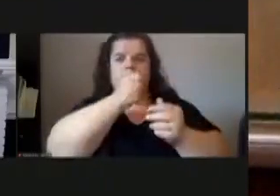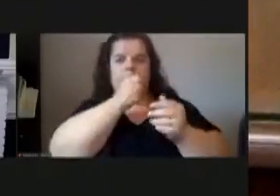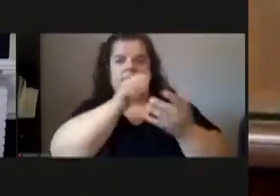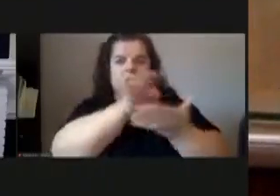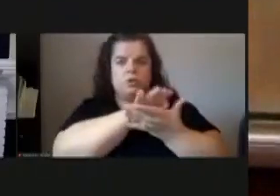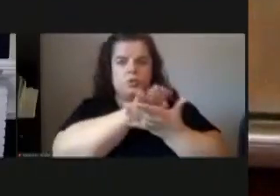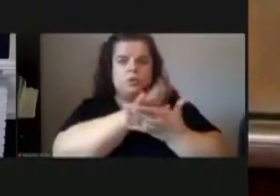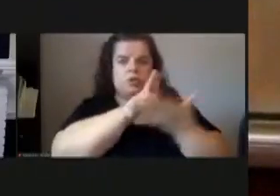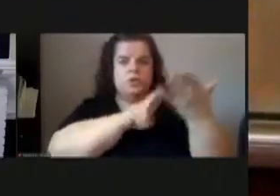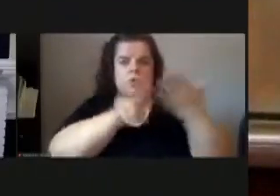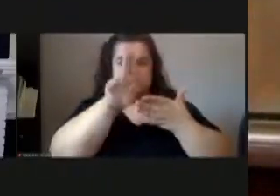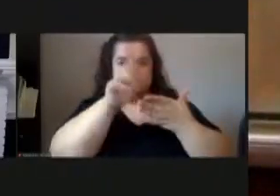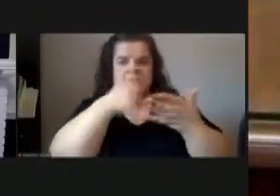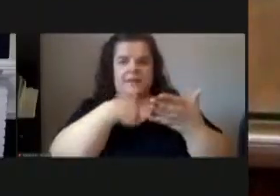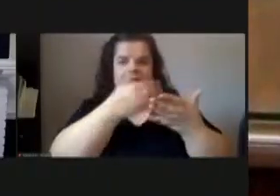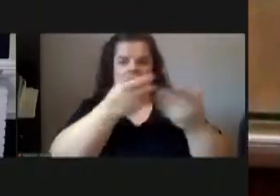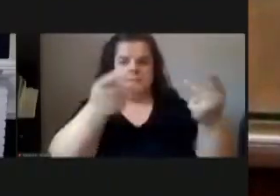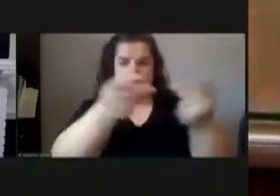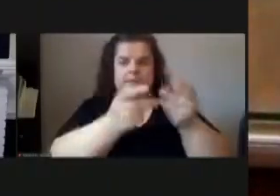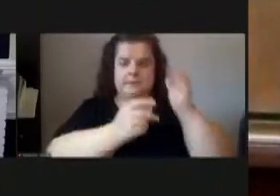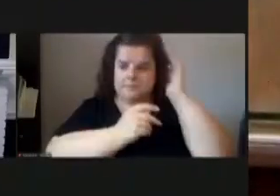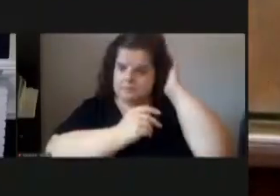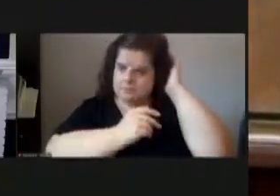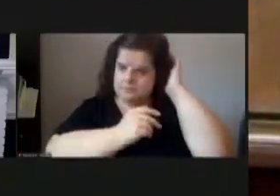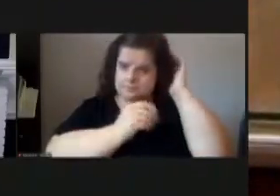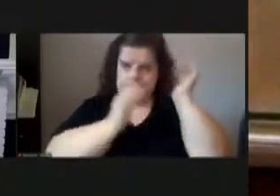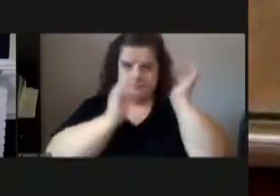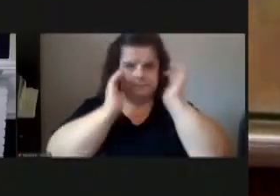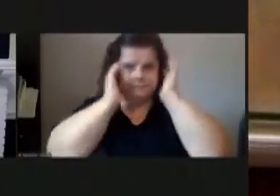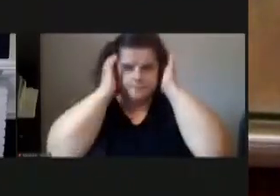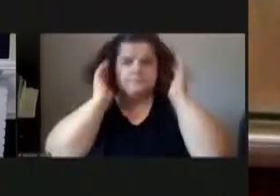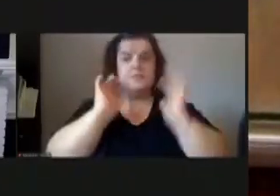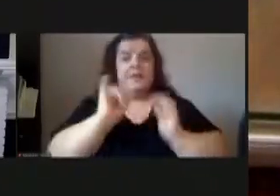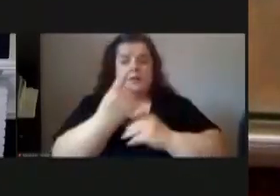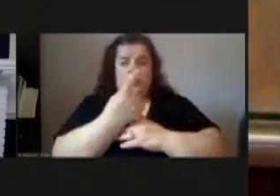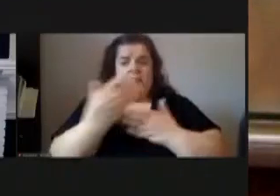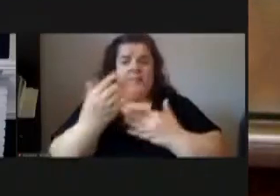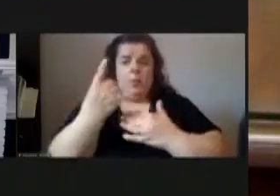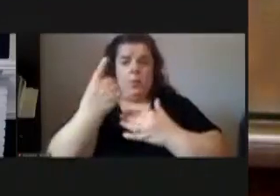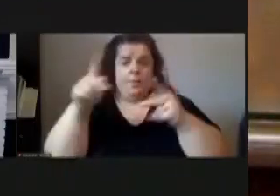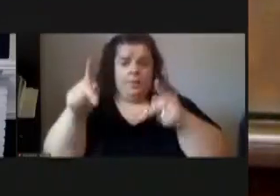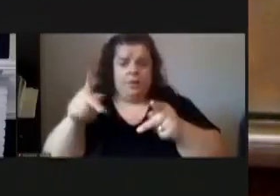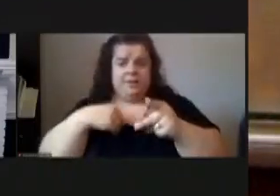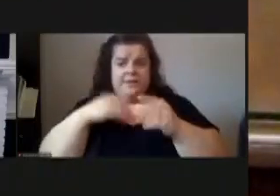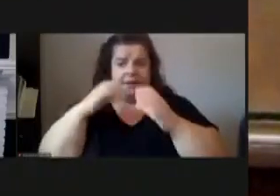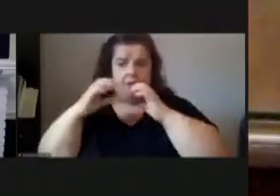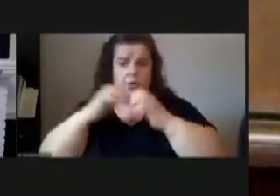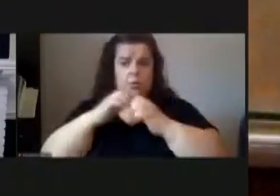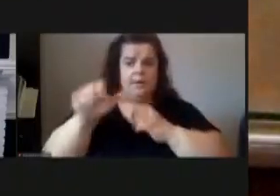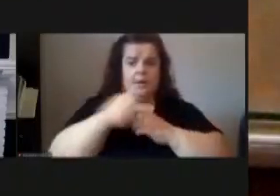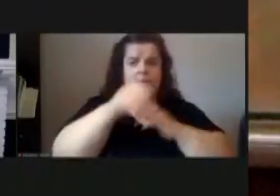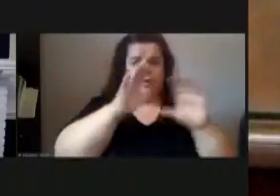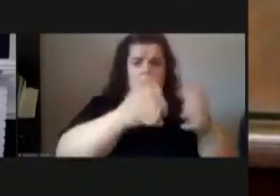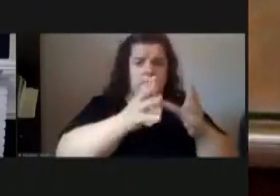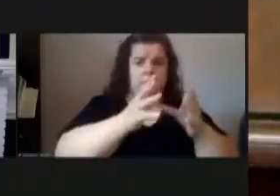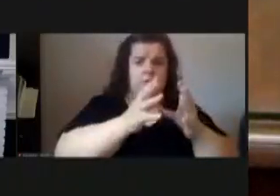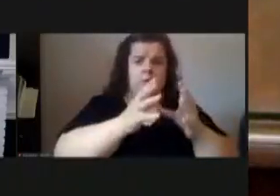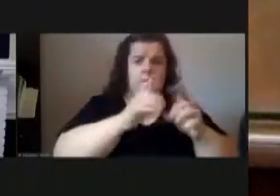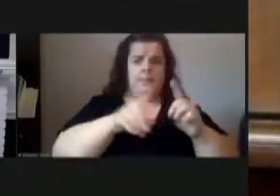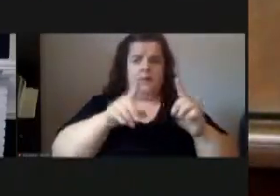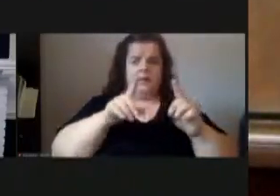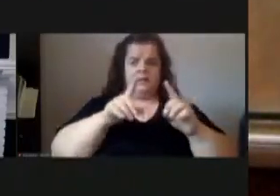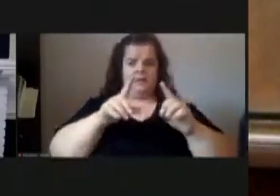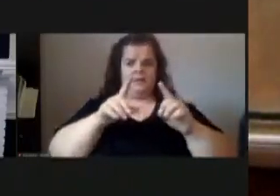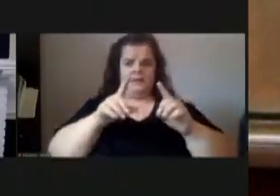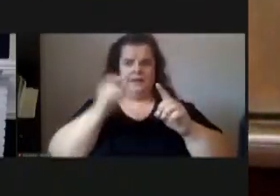that have space um you know it's one thing if one person is having a conversation with another entity it's it's a different thing if five